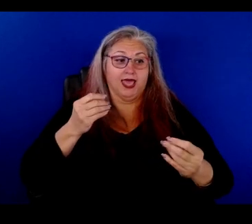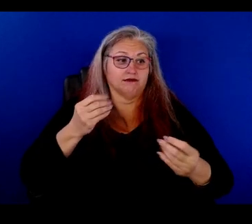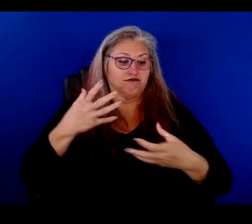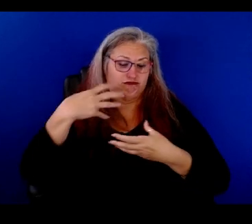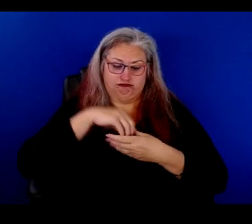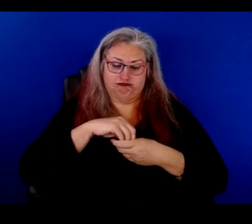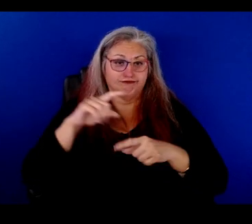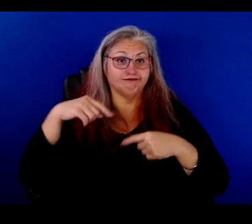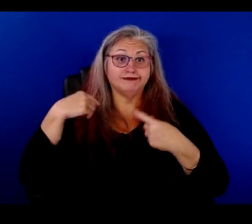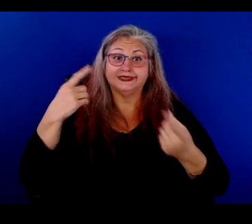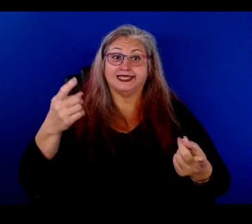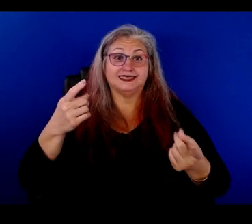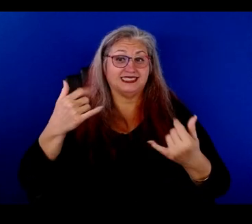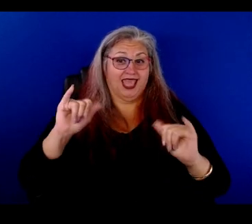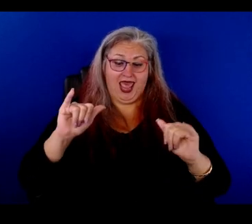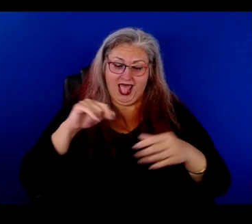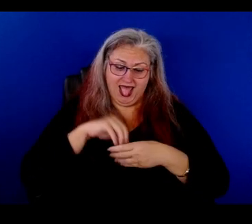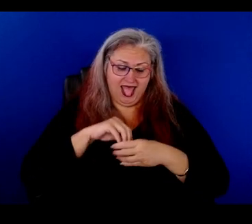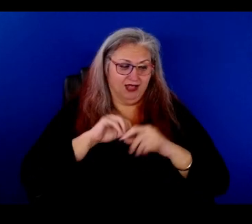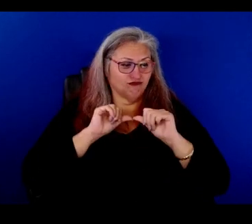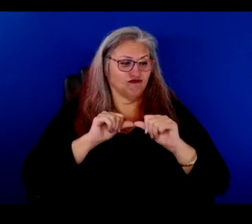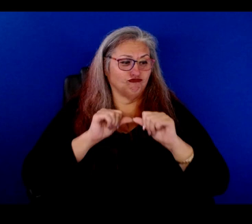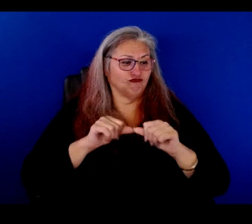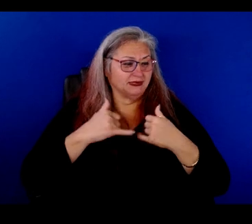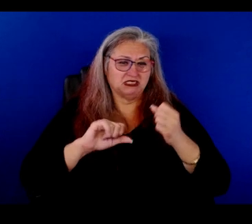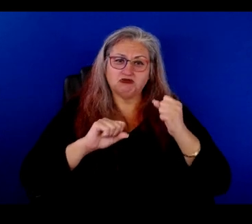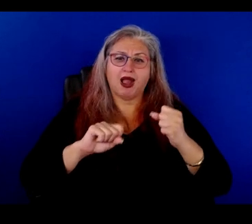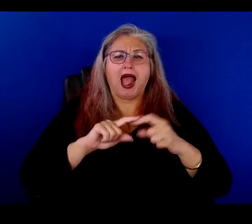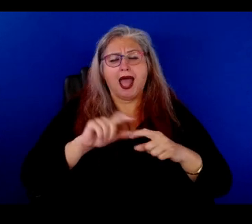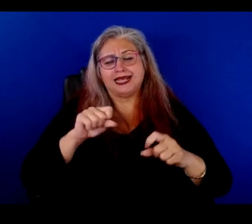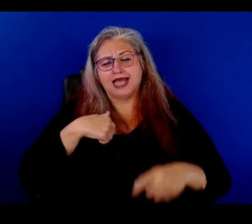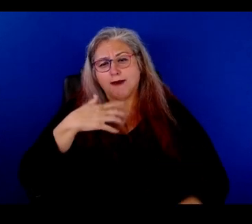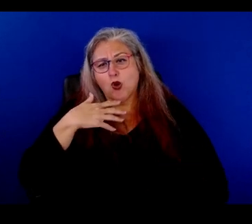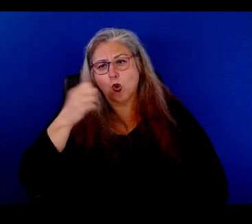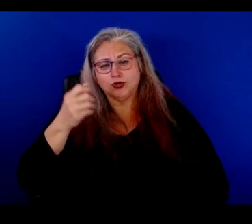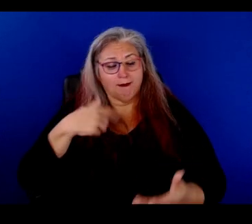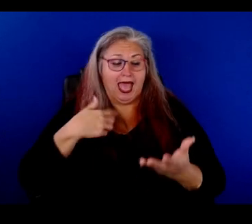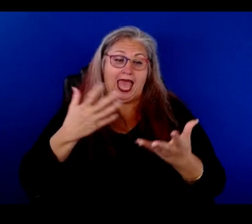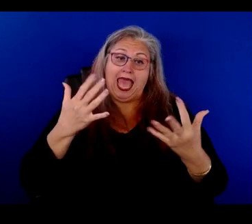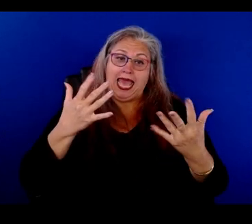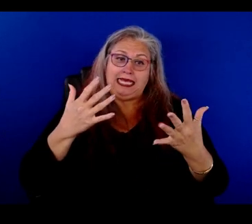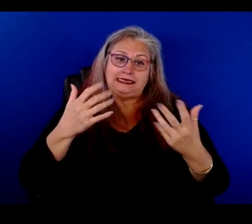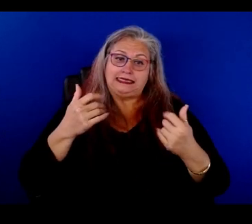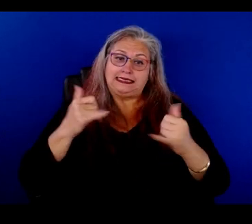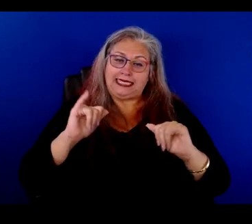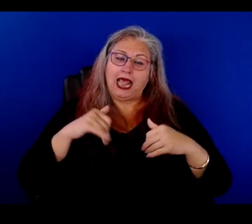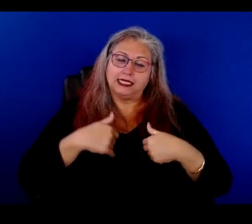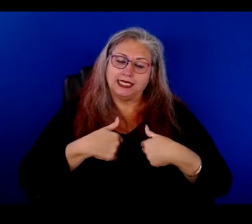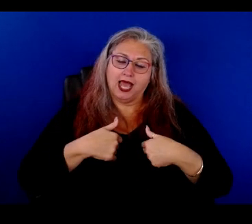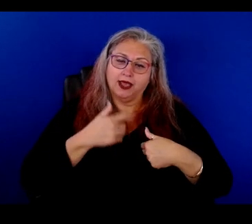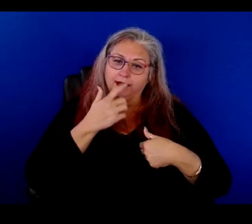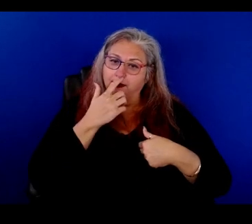me since then and still is going strong and, you know, getting older and hands are still, you know, feeling tired